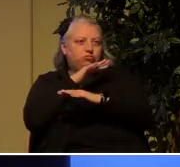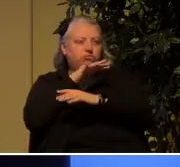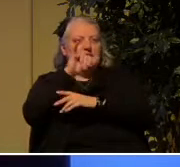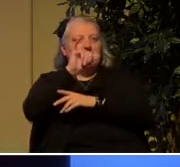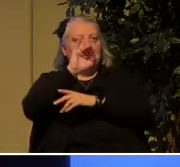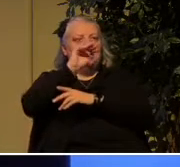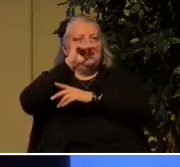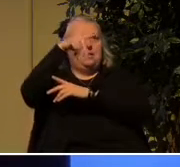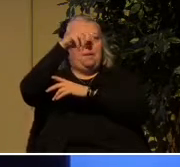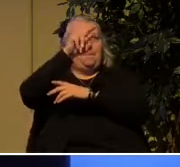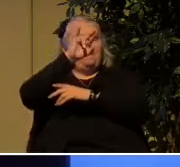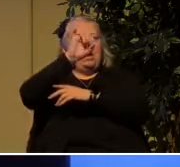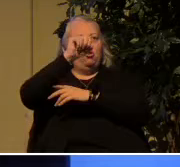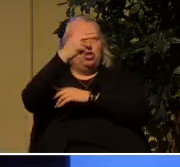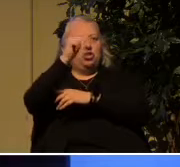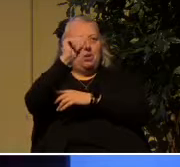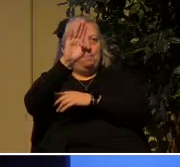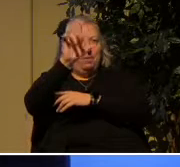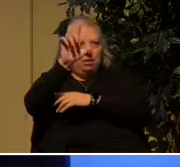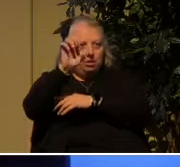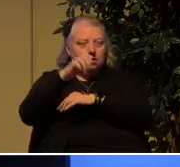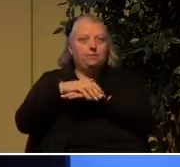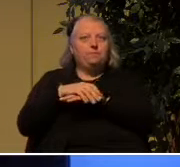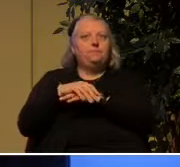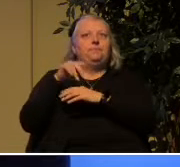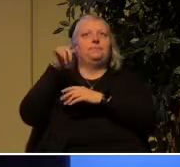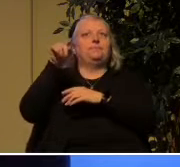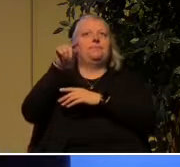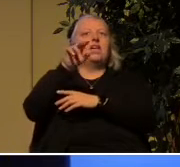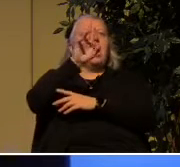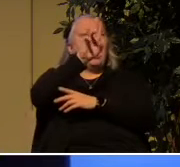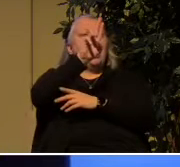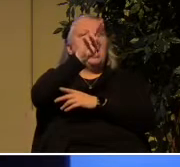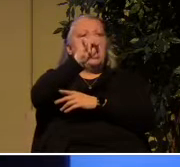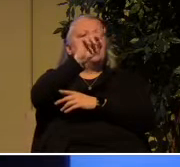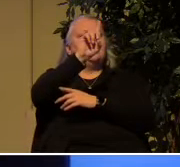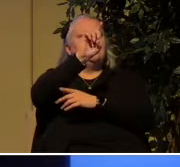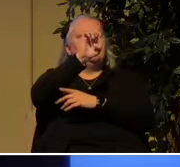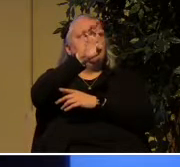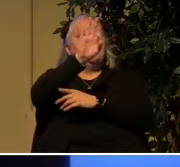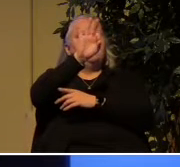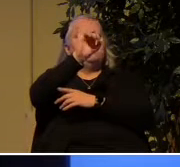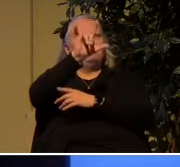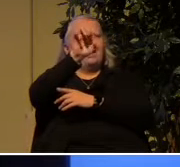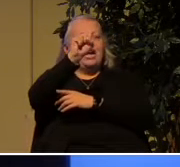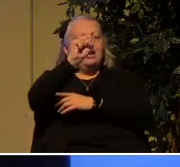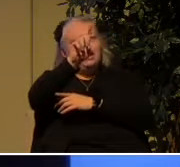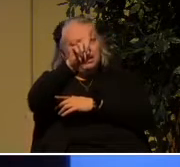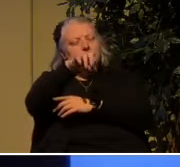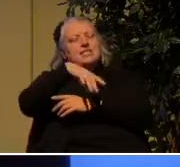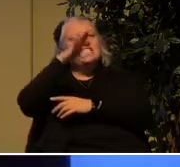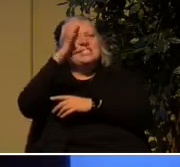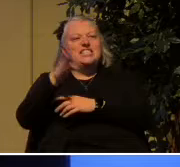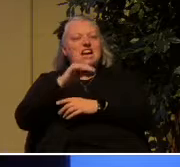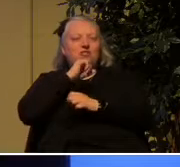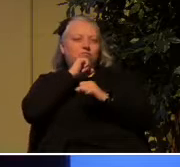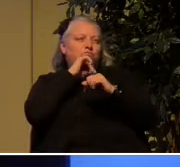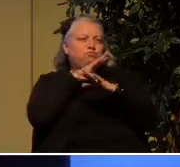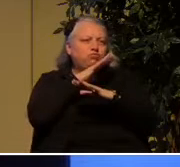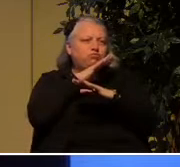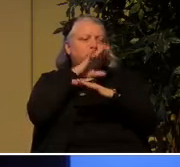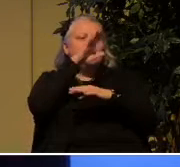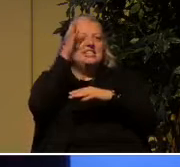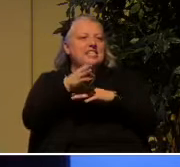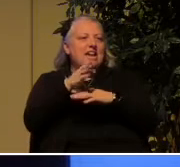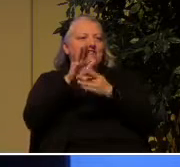It's going to last forever. It is undefiled. There is no filth in it. There's no sin in it. There's nothing